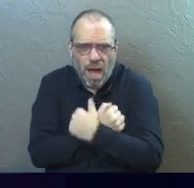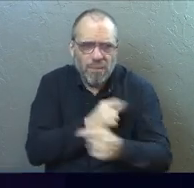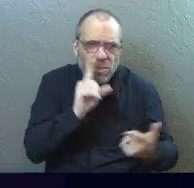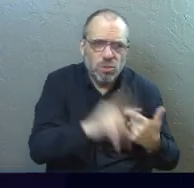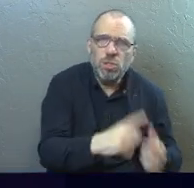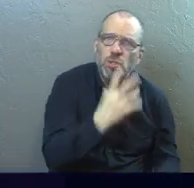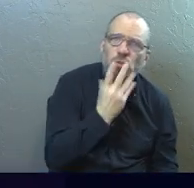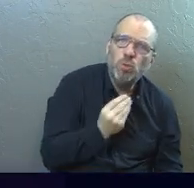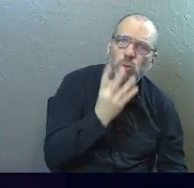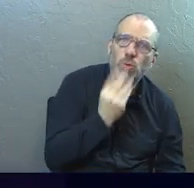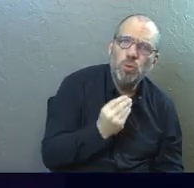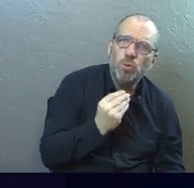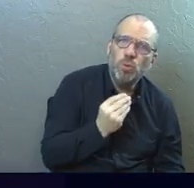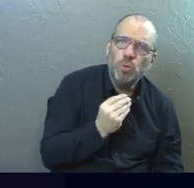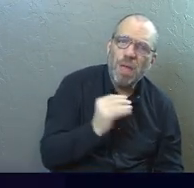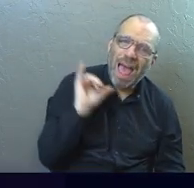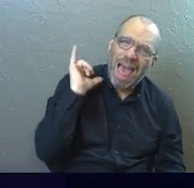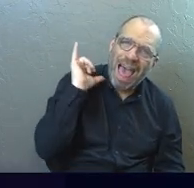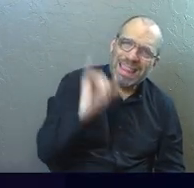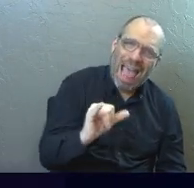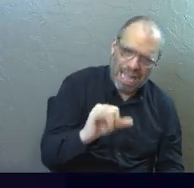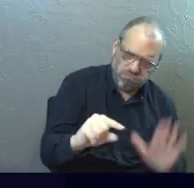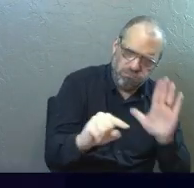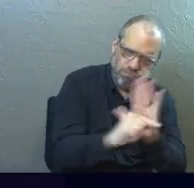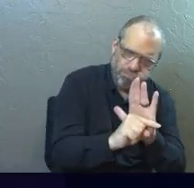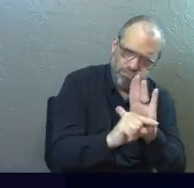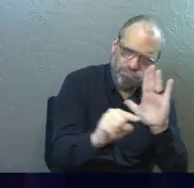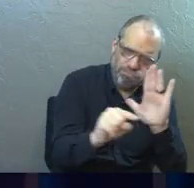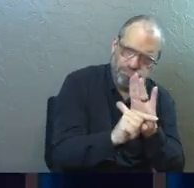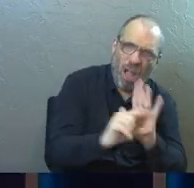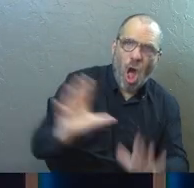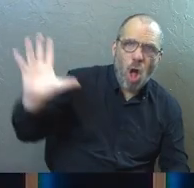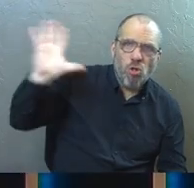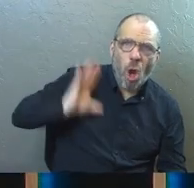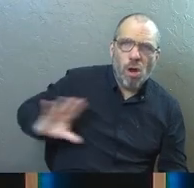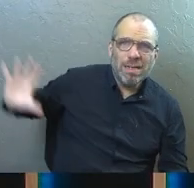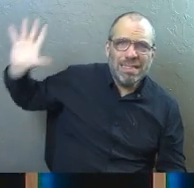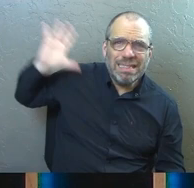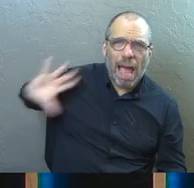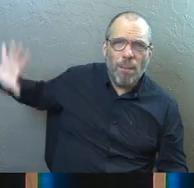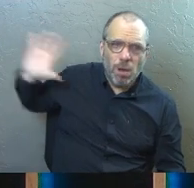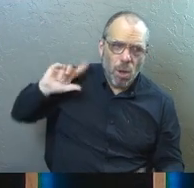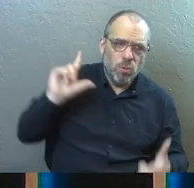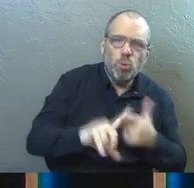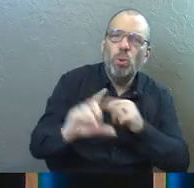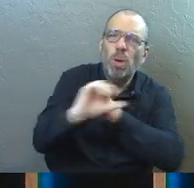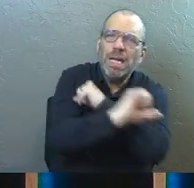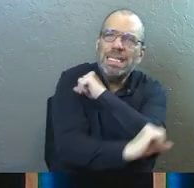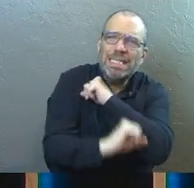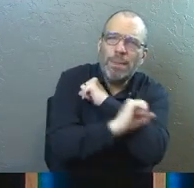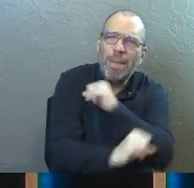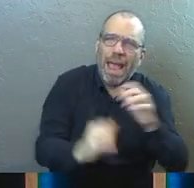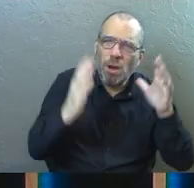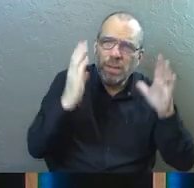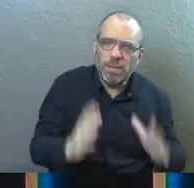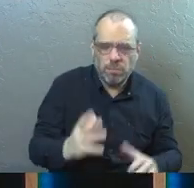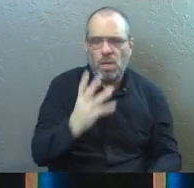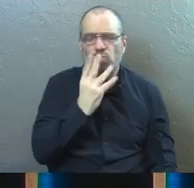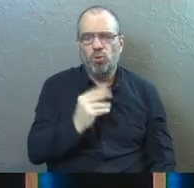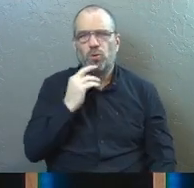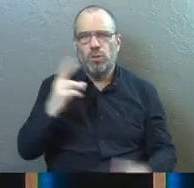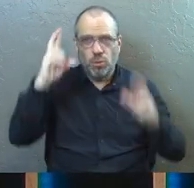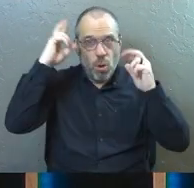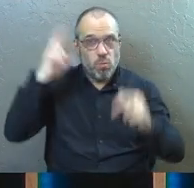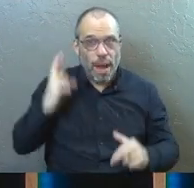to Jewish people. That's how negative people were in that culture towards Samaritans. A Jewish